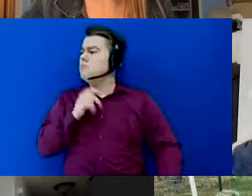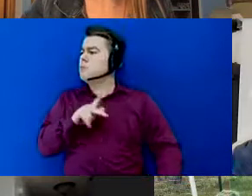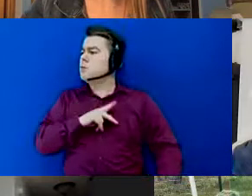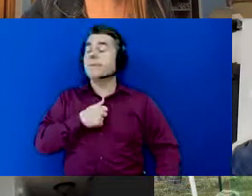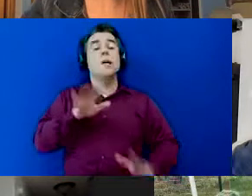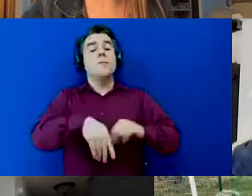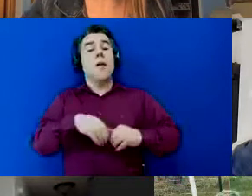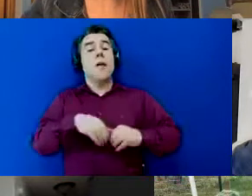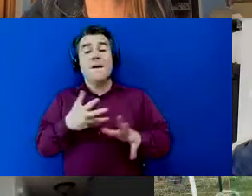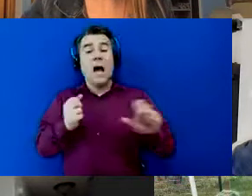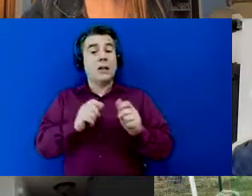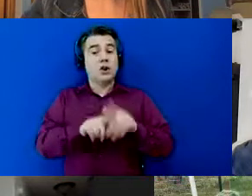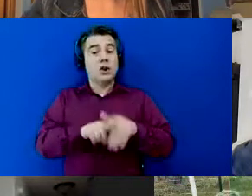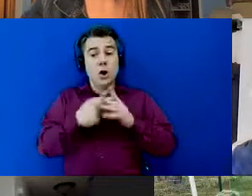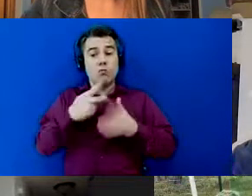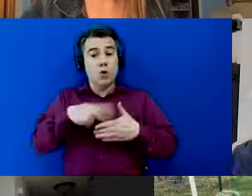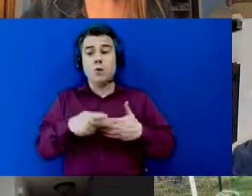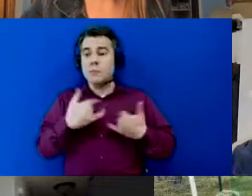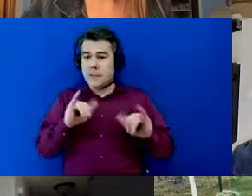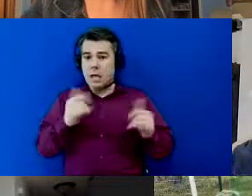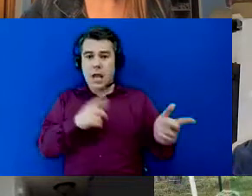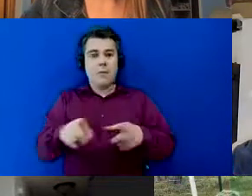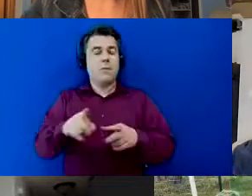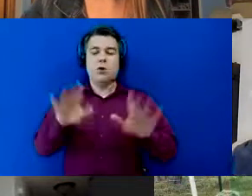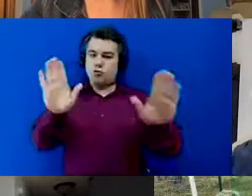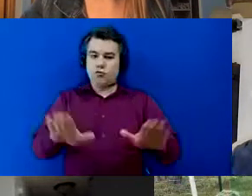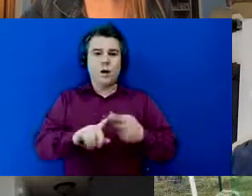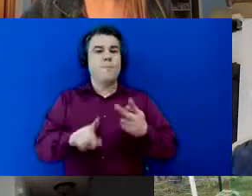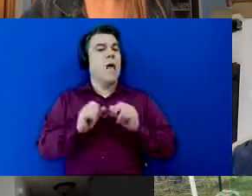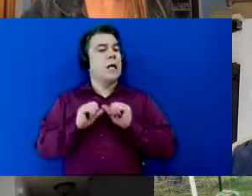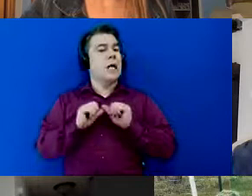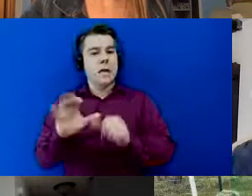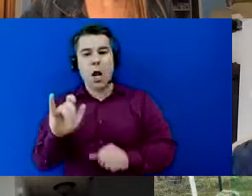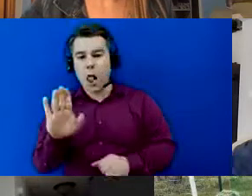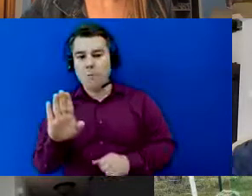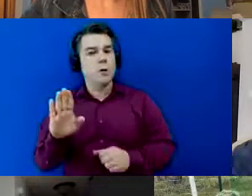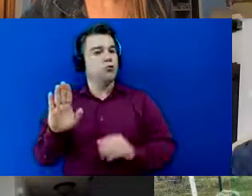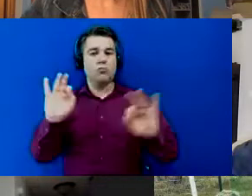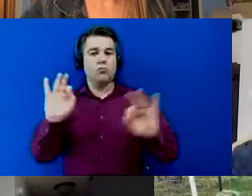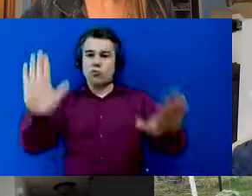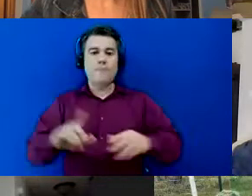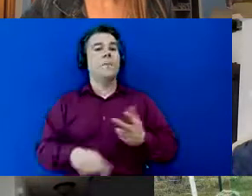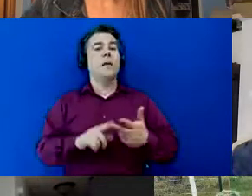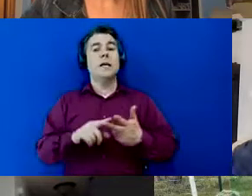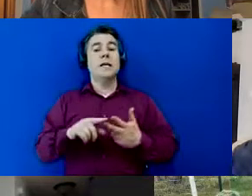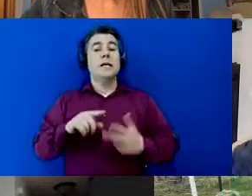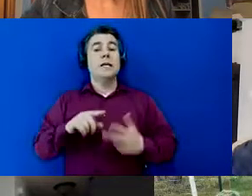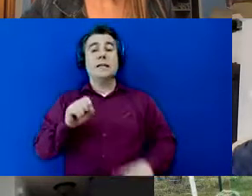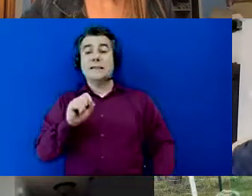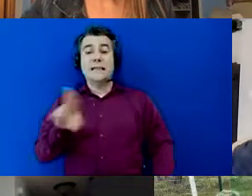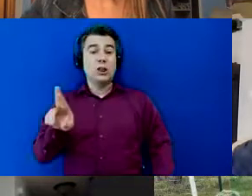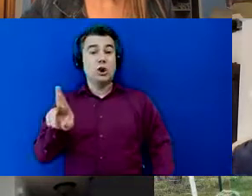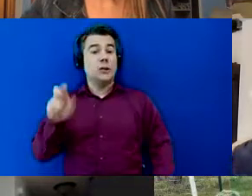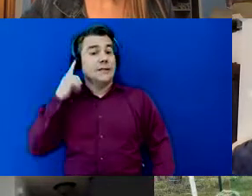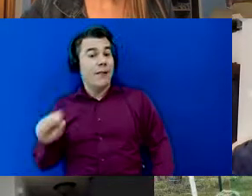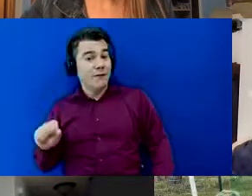is still happening which is phenomenal consistency club super awesome senior silver the updated senior silver program